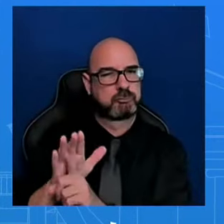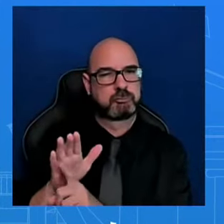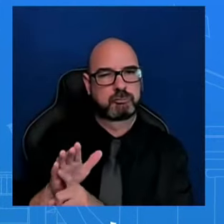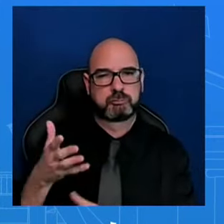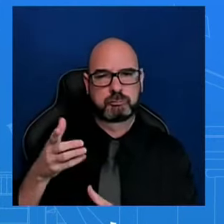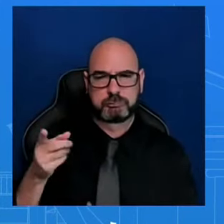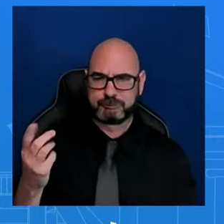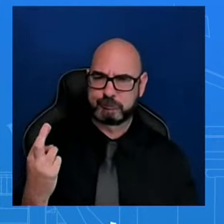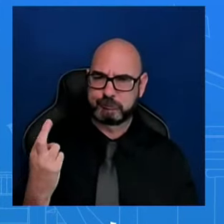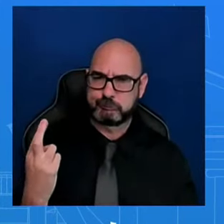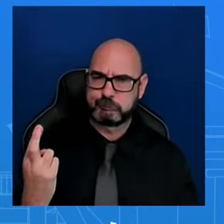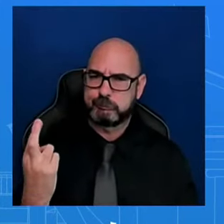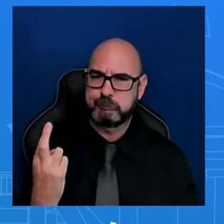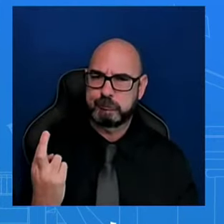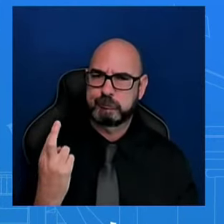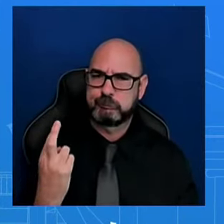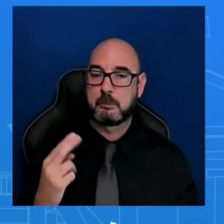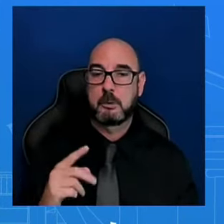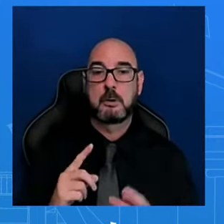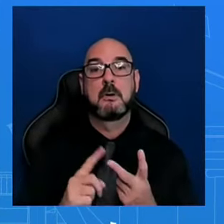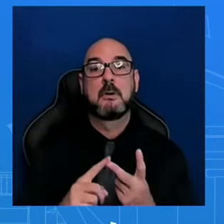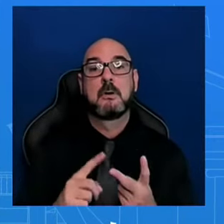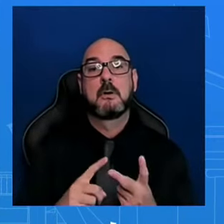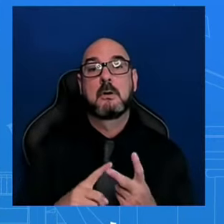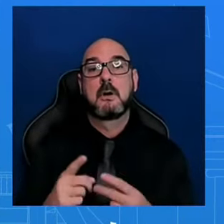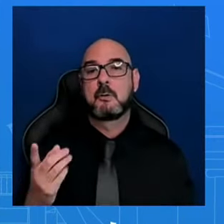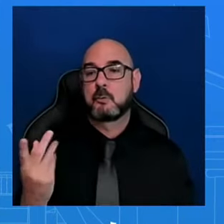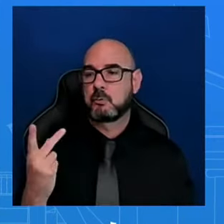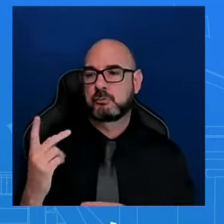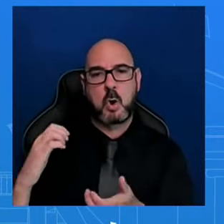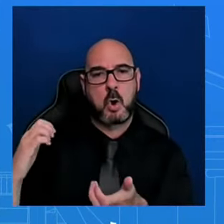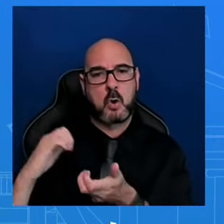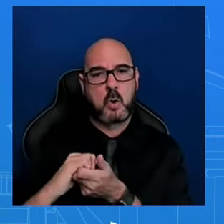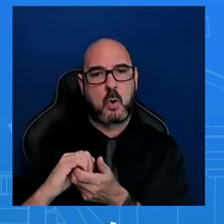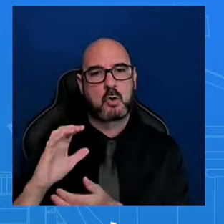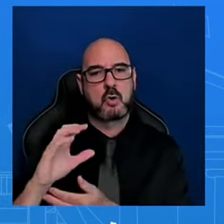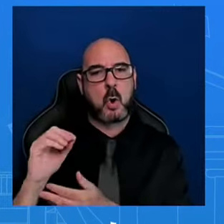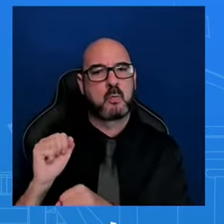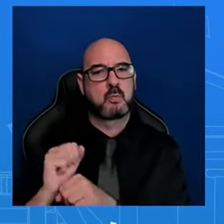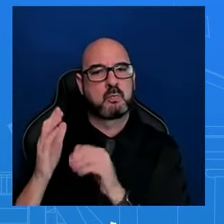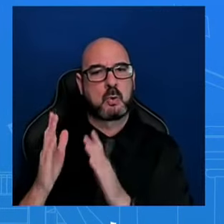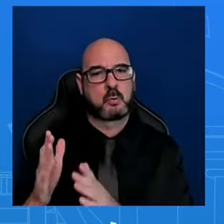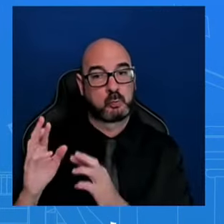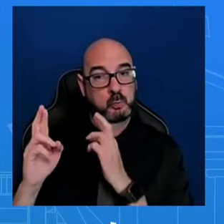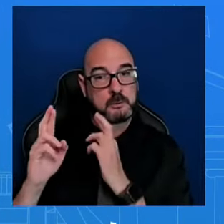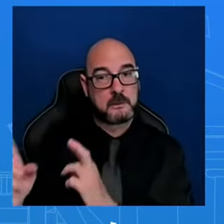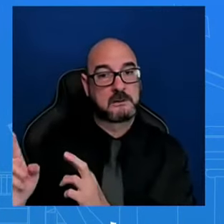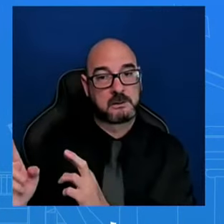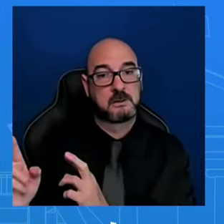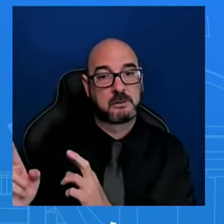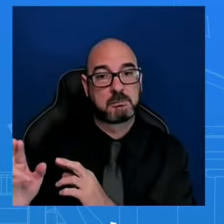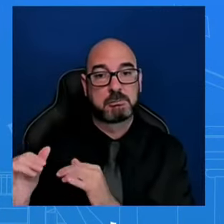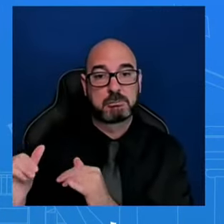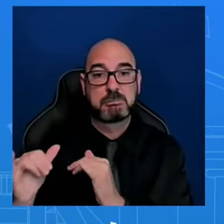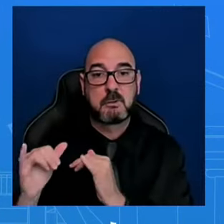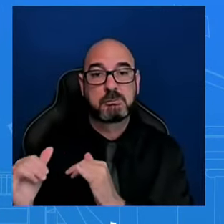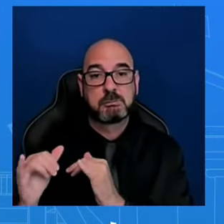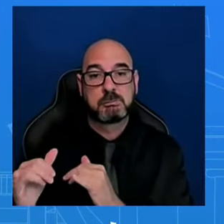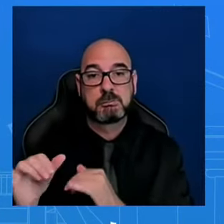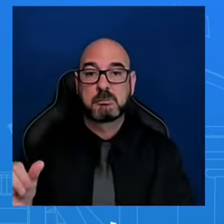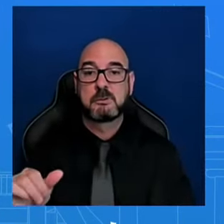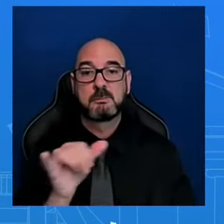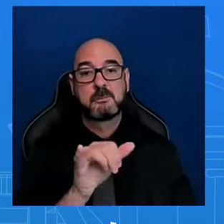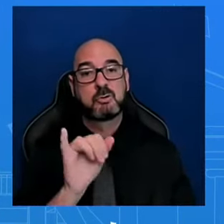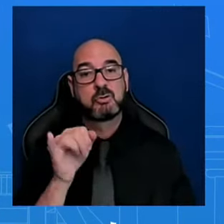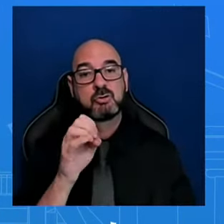a colleague that I respect. And that's basically what you also heard from Jeffrey Zients. I just don't have anything else to share beyond your